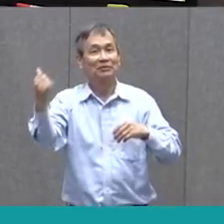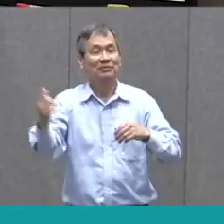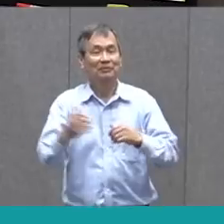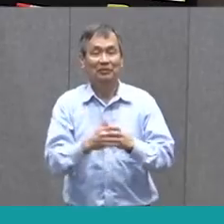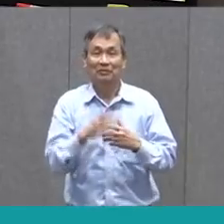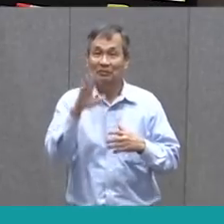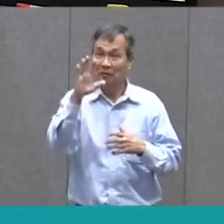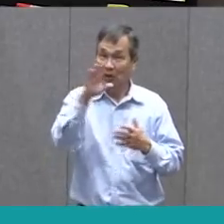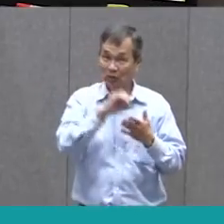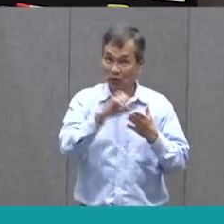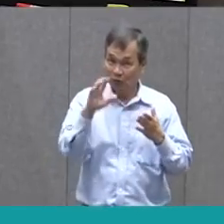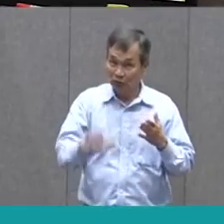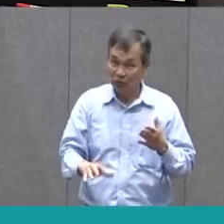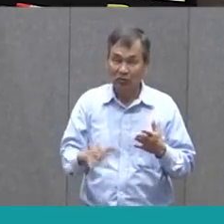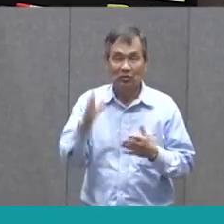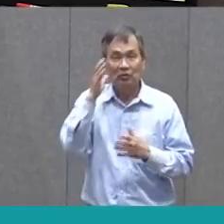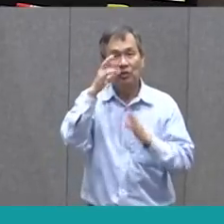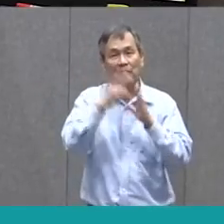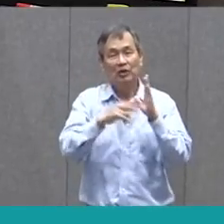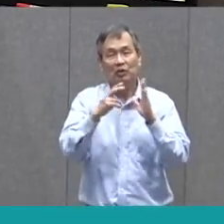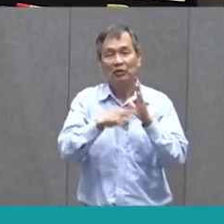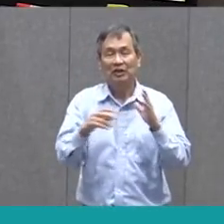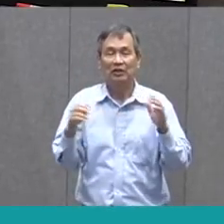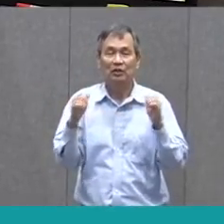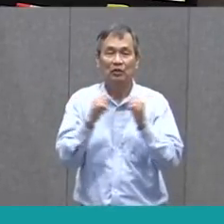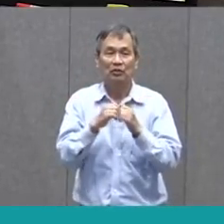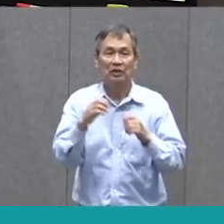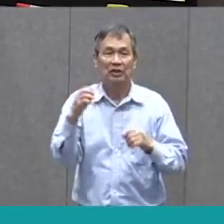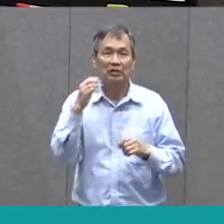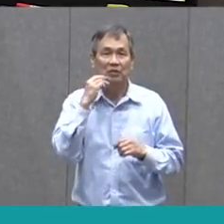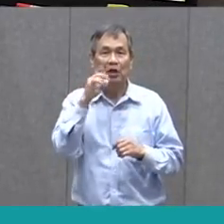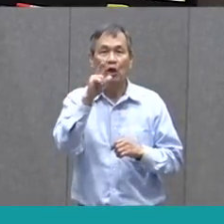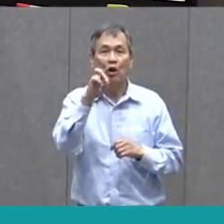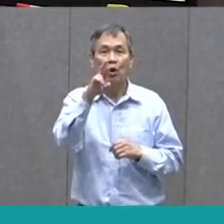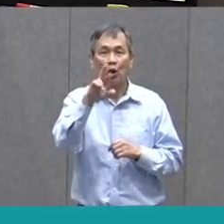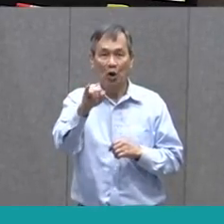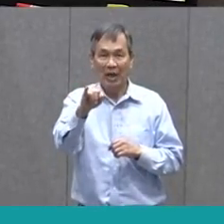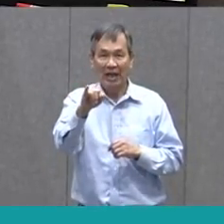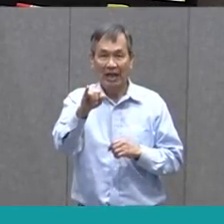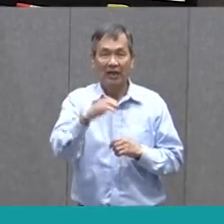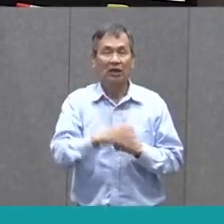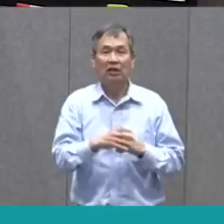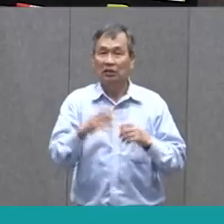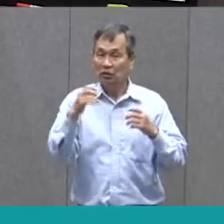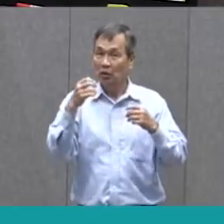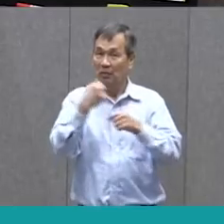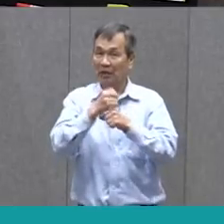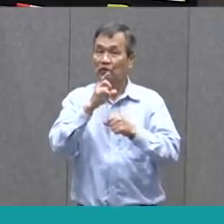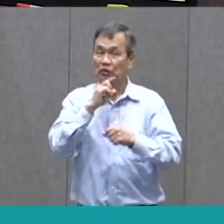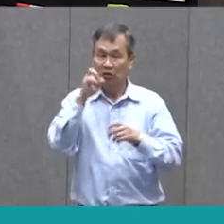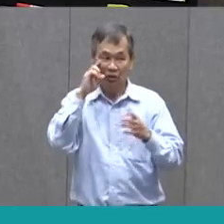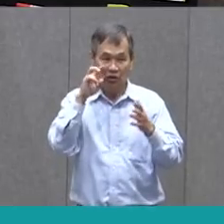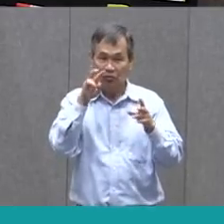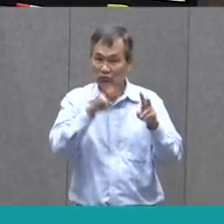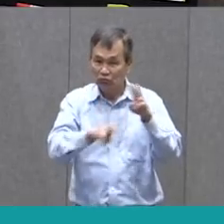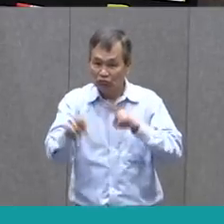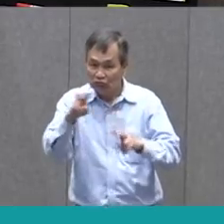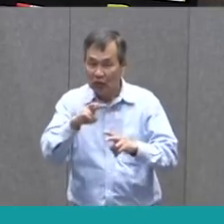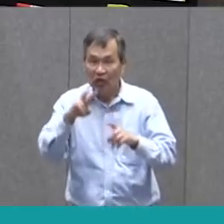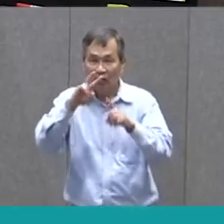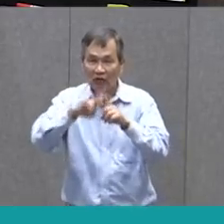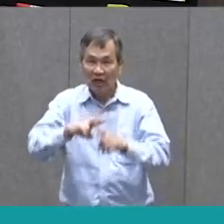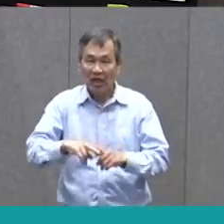So students, today when you're reading with Miss Laurie, I want you to be on the lookout for those really fabulous words. Words that are